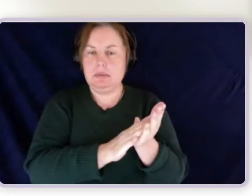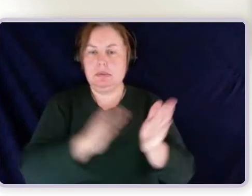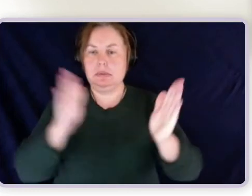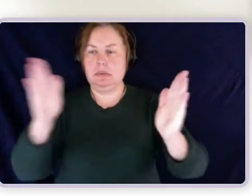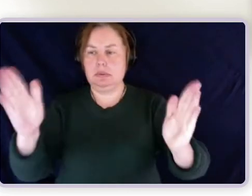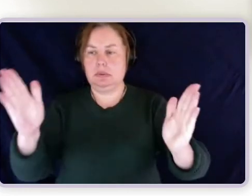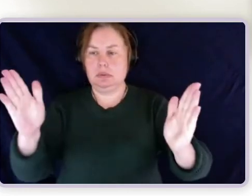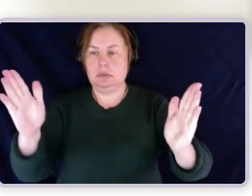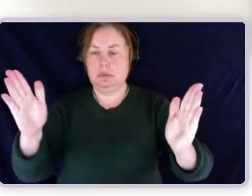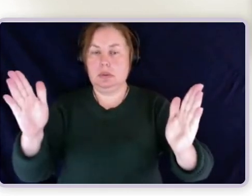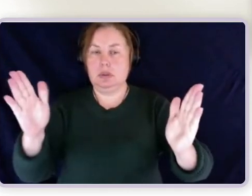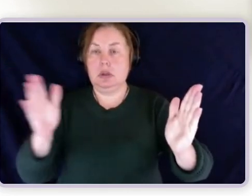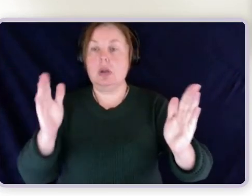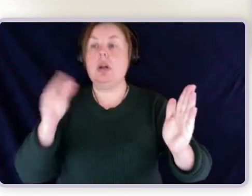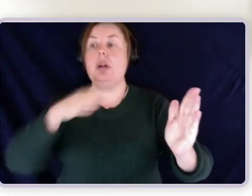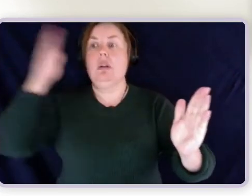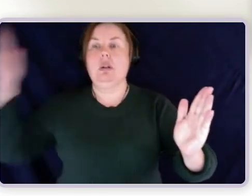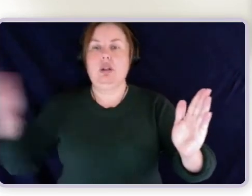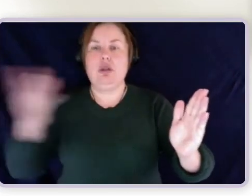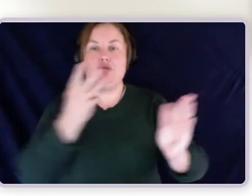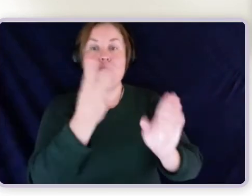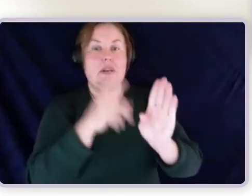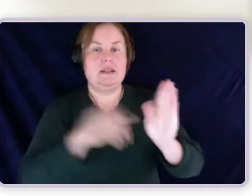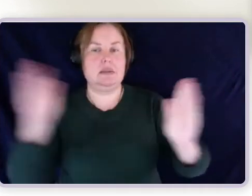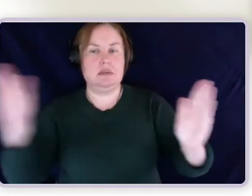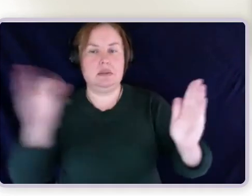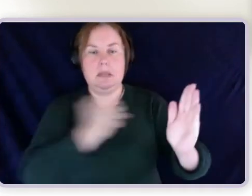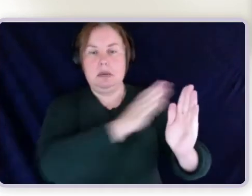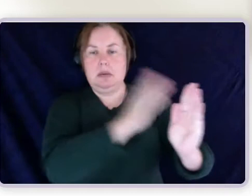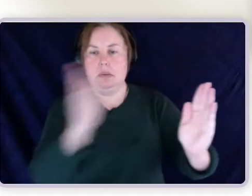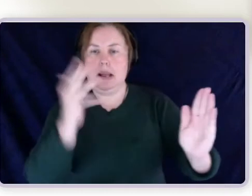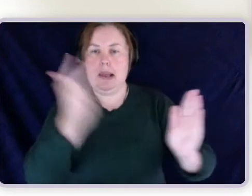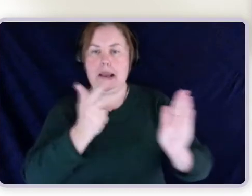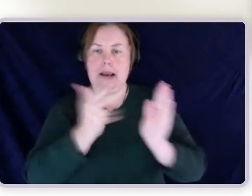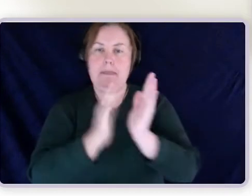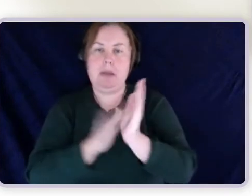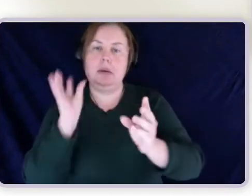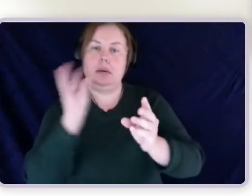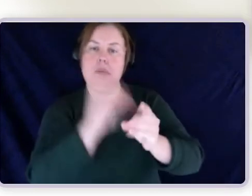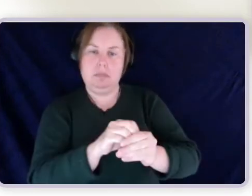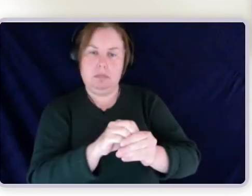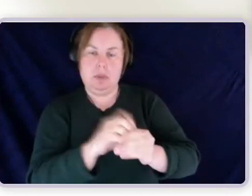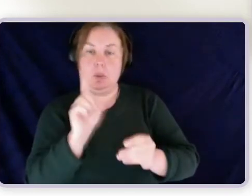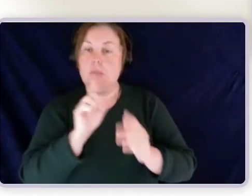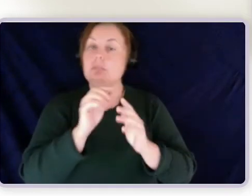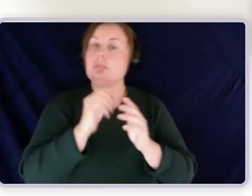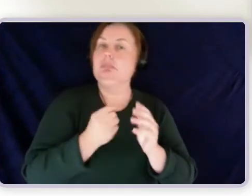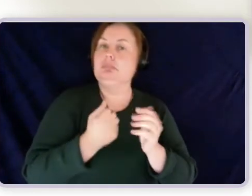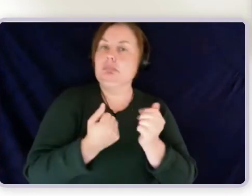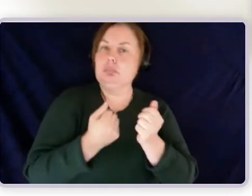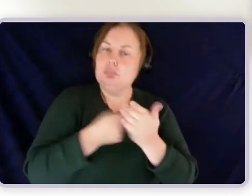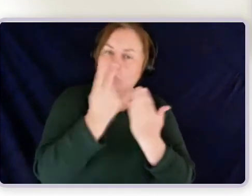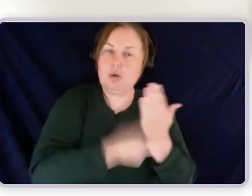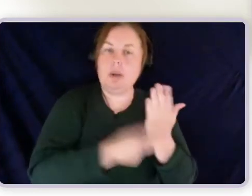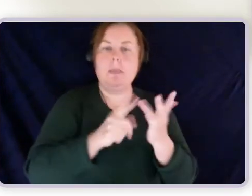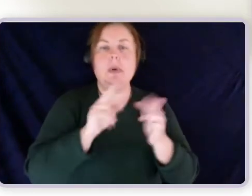pension. A program of support is a program which is completed through an employment service provider normally, so that could be a